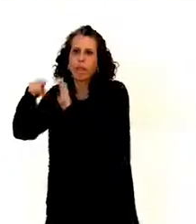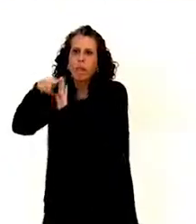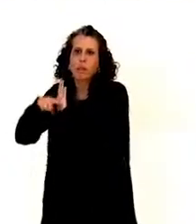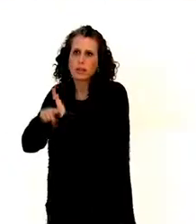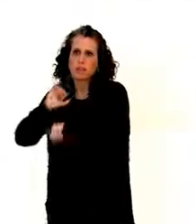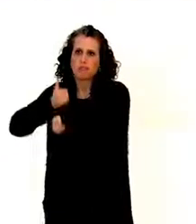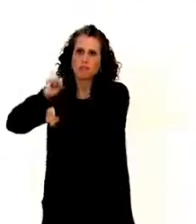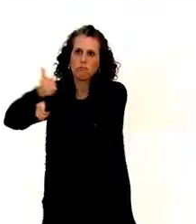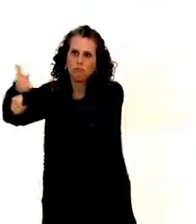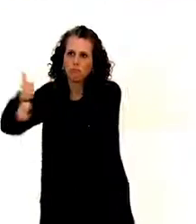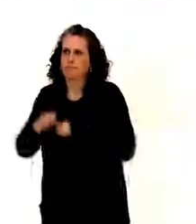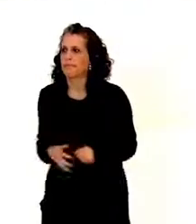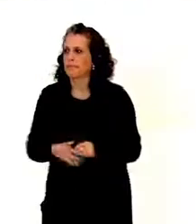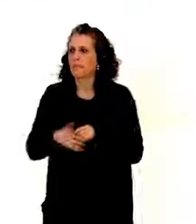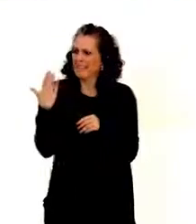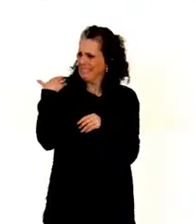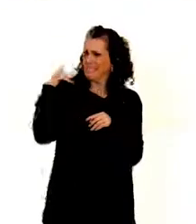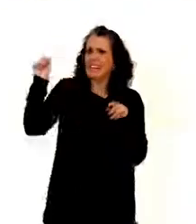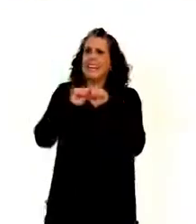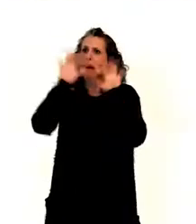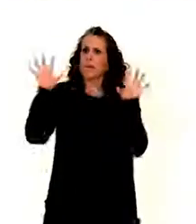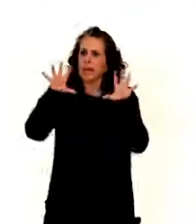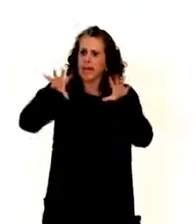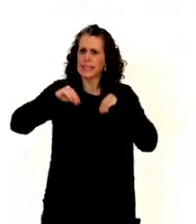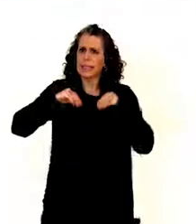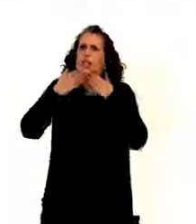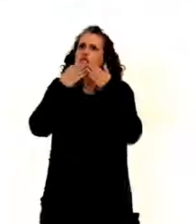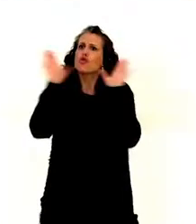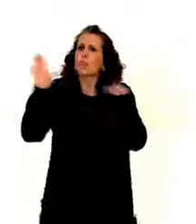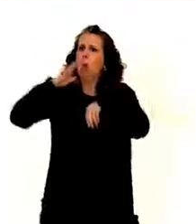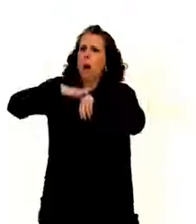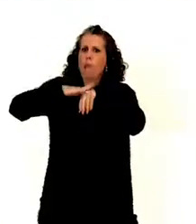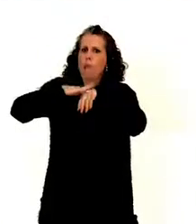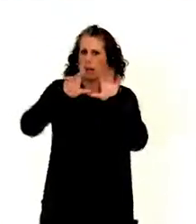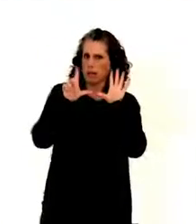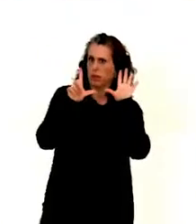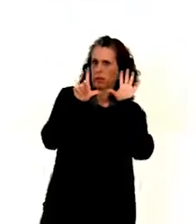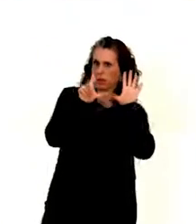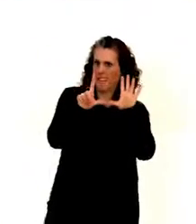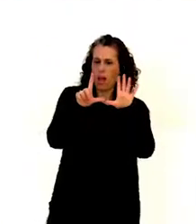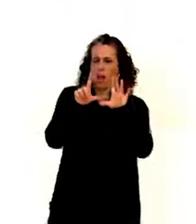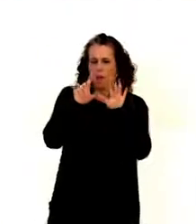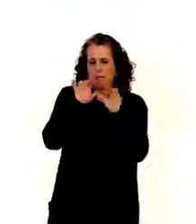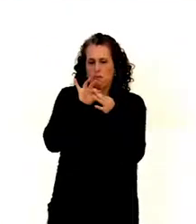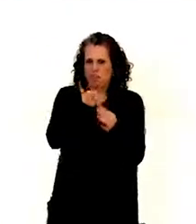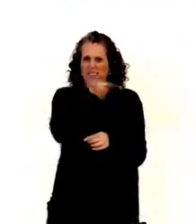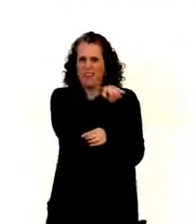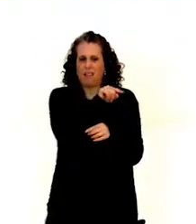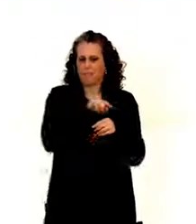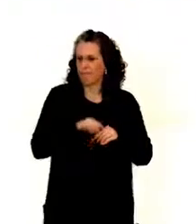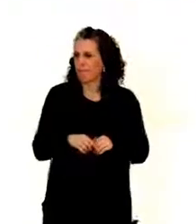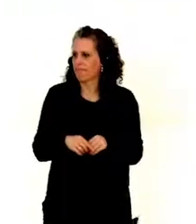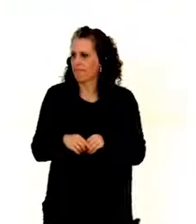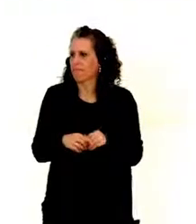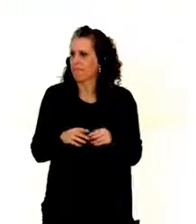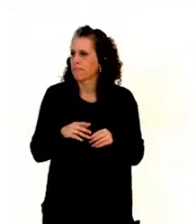And the recently committee did adopt general comment number seven that covered that issue. We can go to the next slide, please.